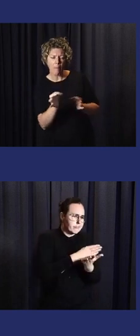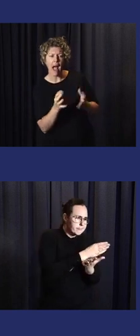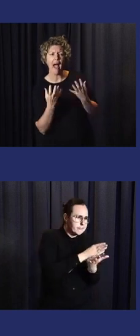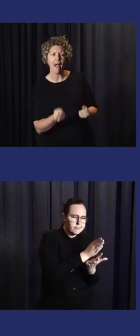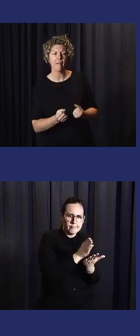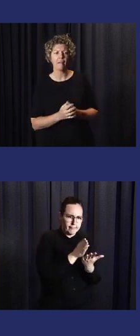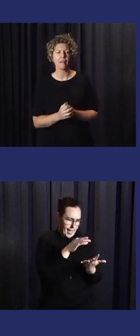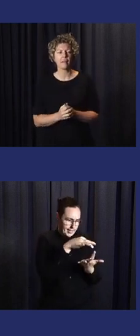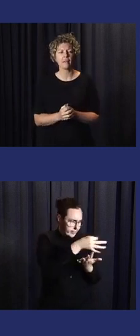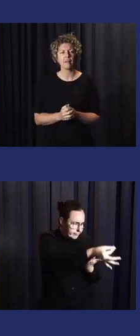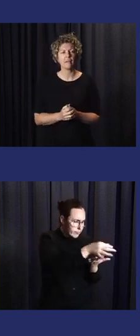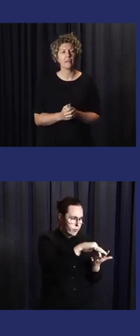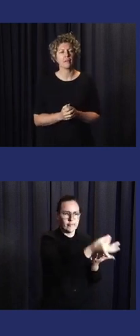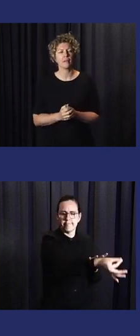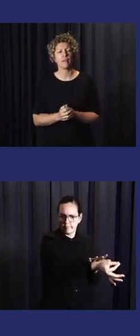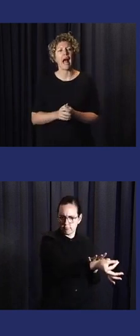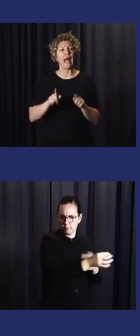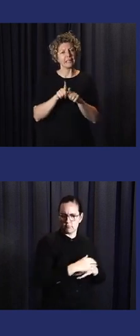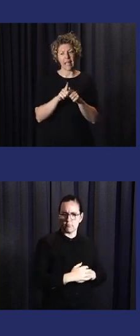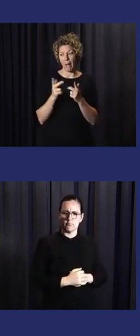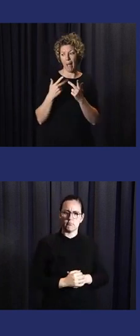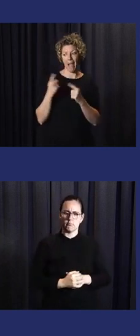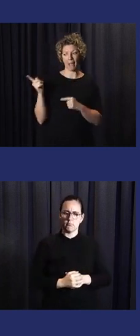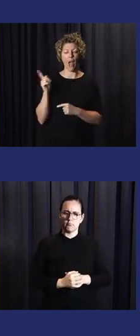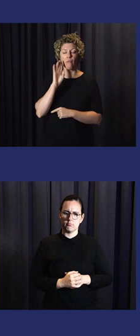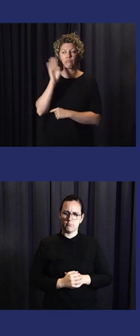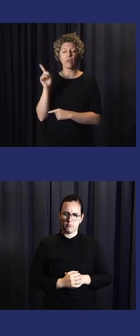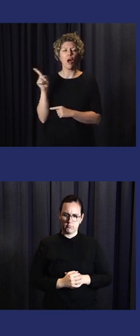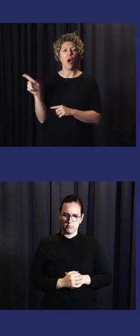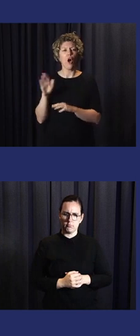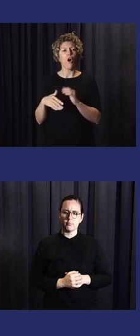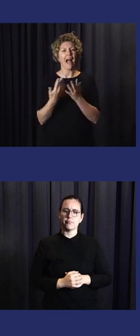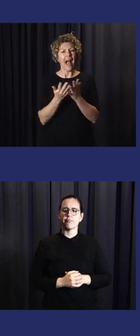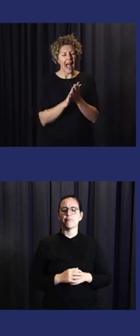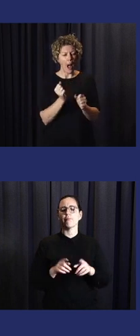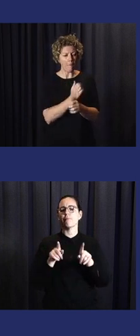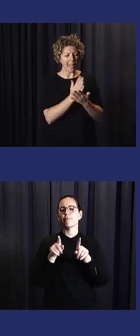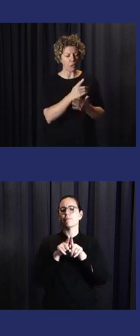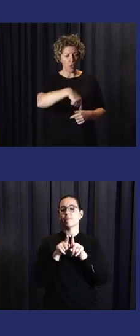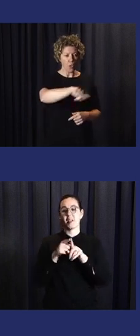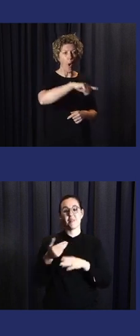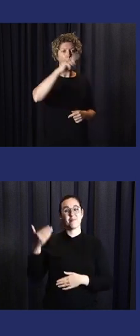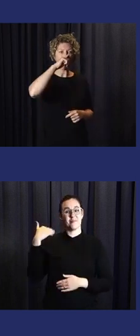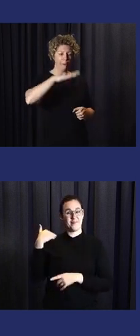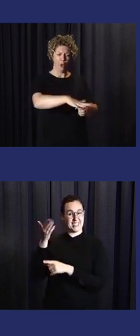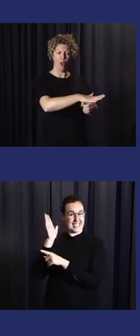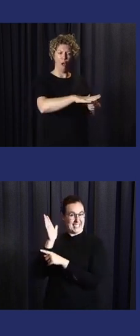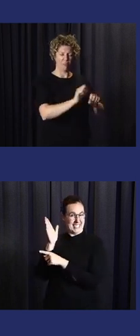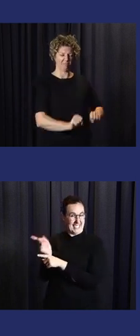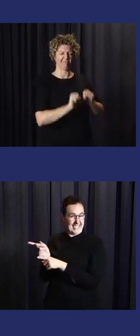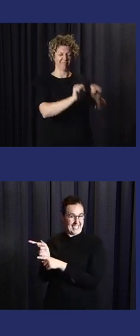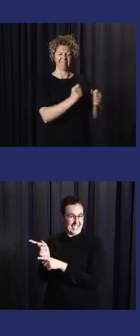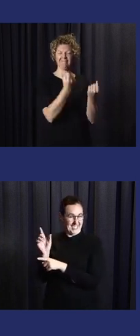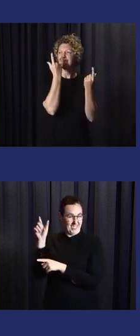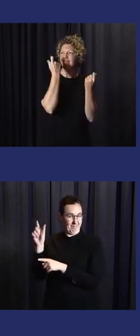propaganda to, like the last presenter already